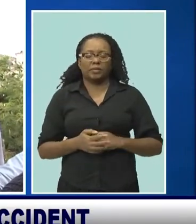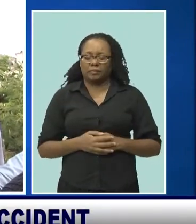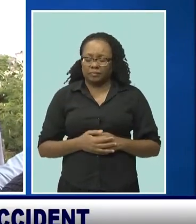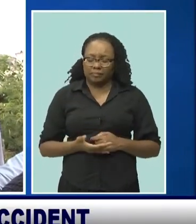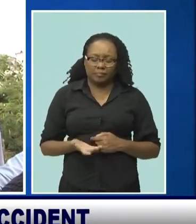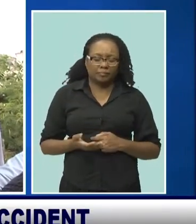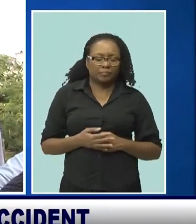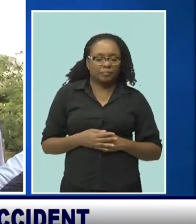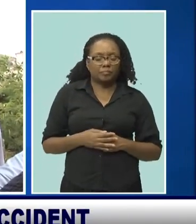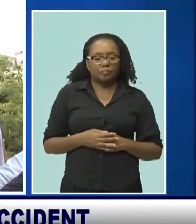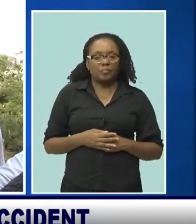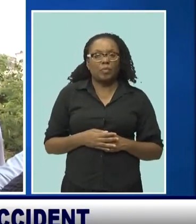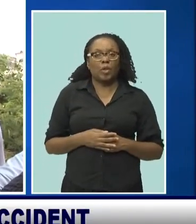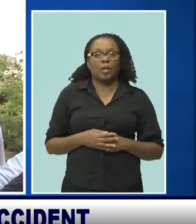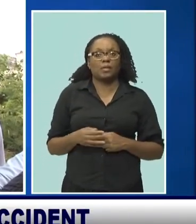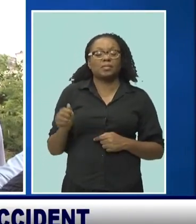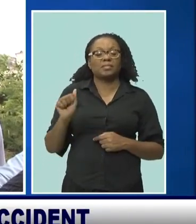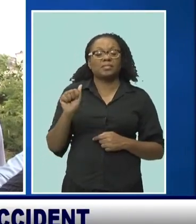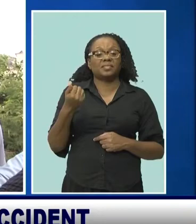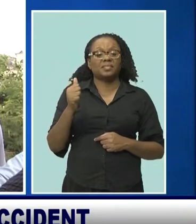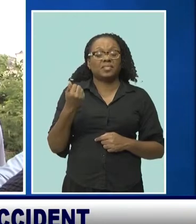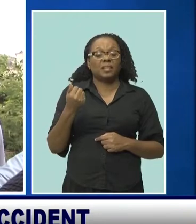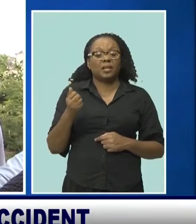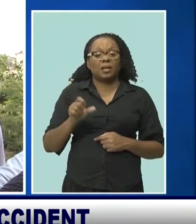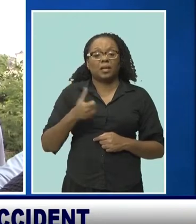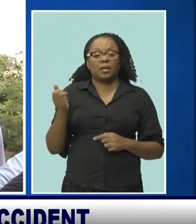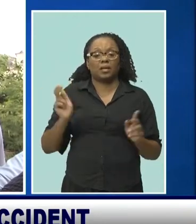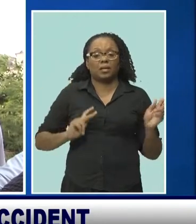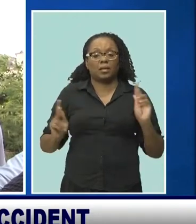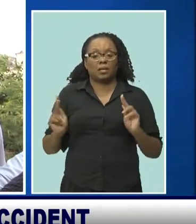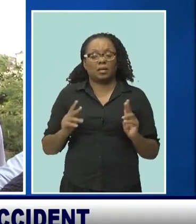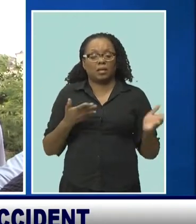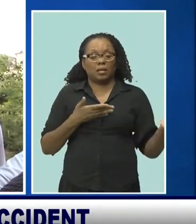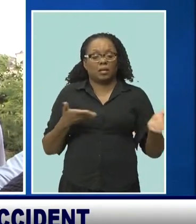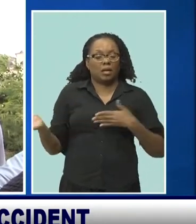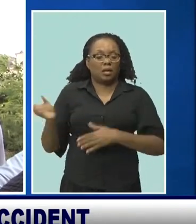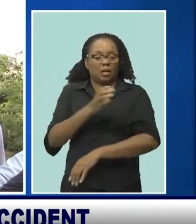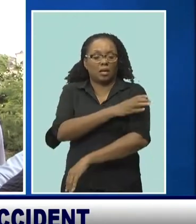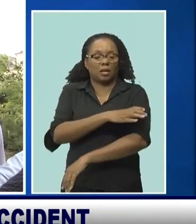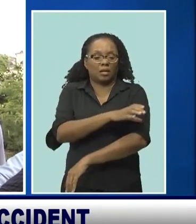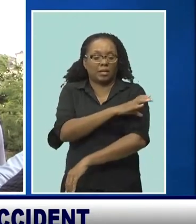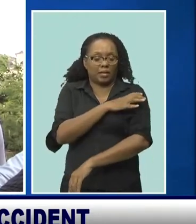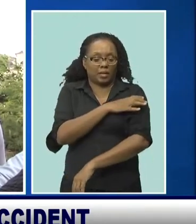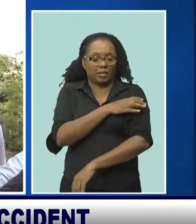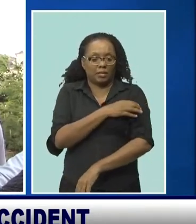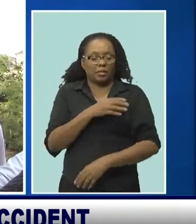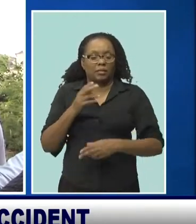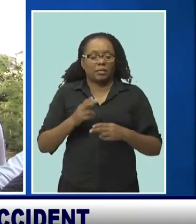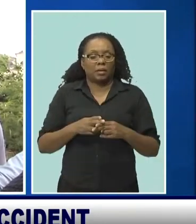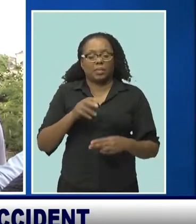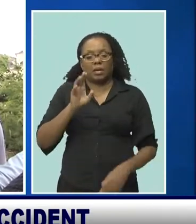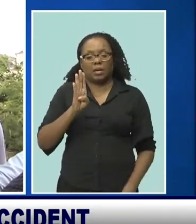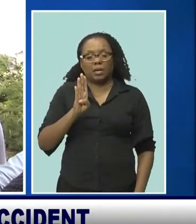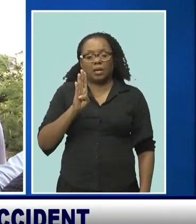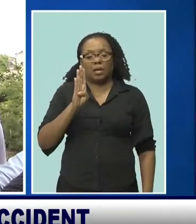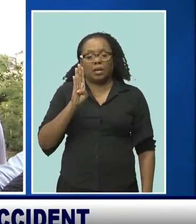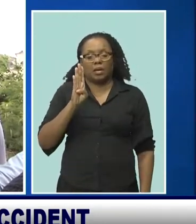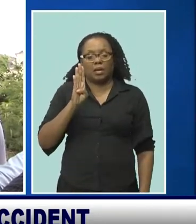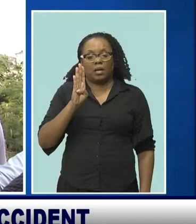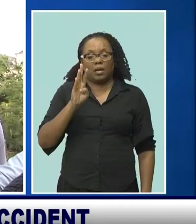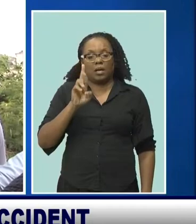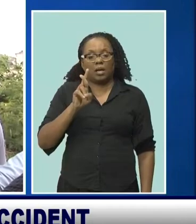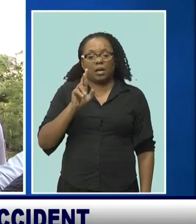to the QEH. Ten other persons were taken to the Bradford Tate Police Clinic via their pool together and sent via